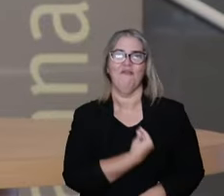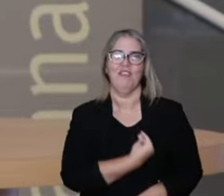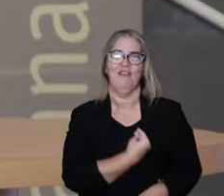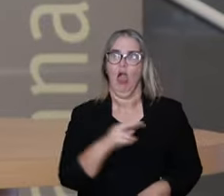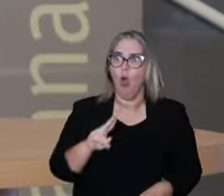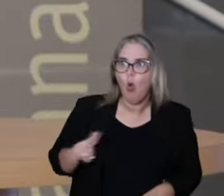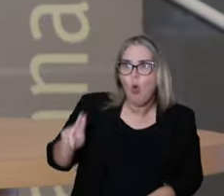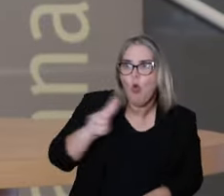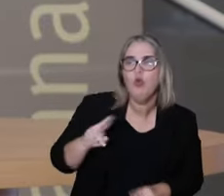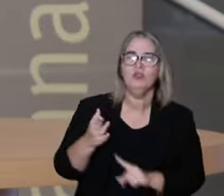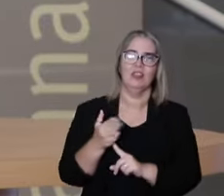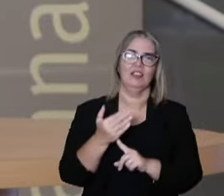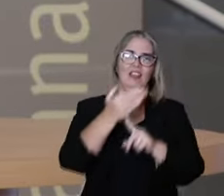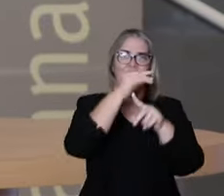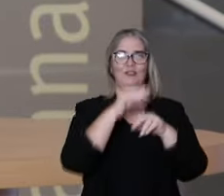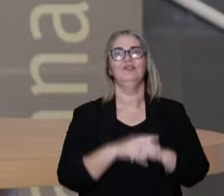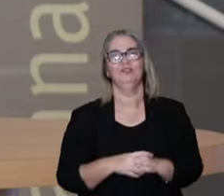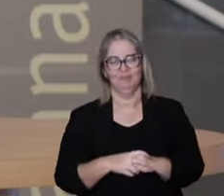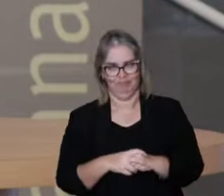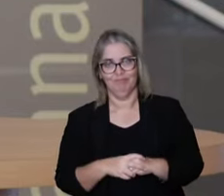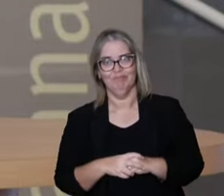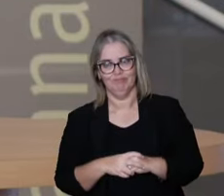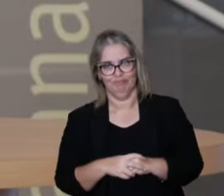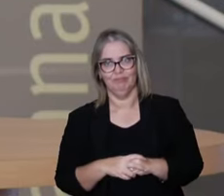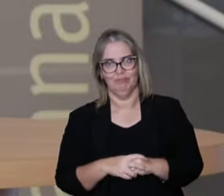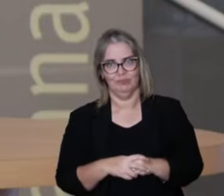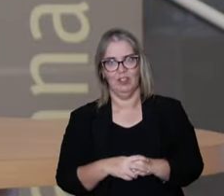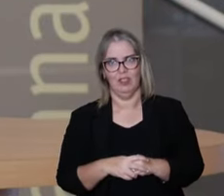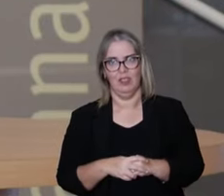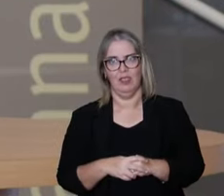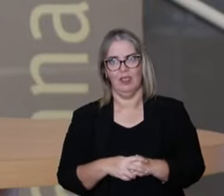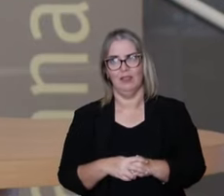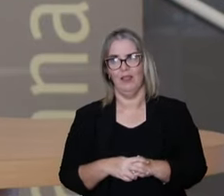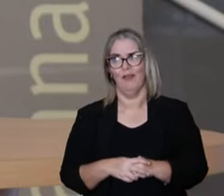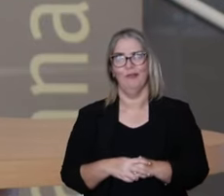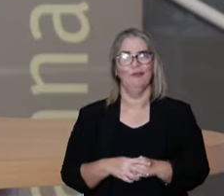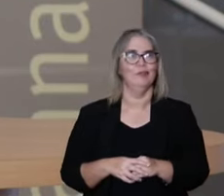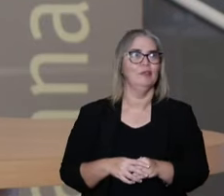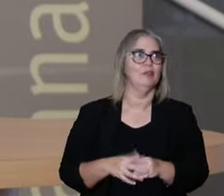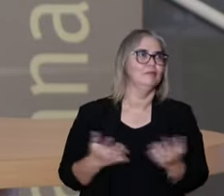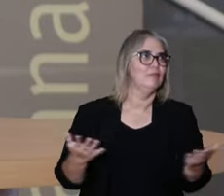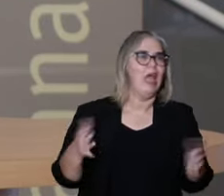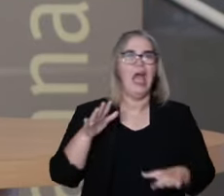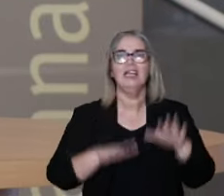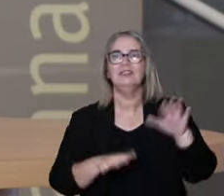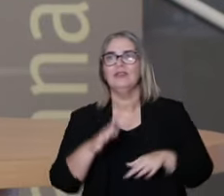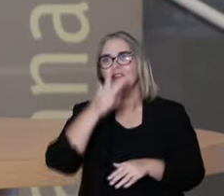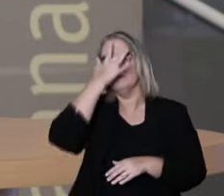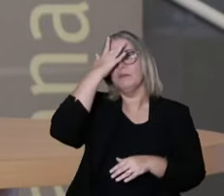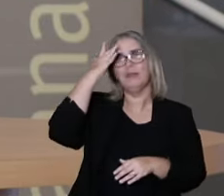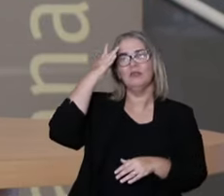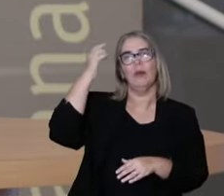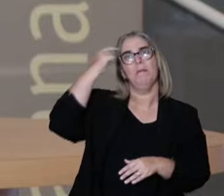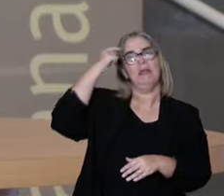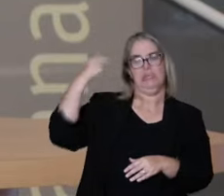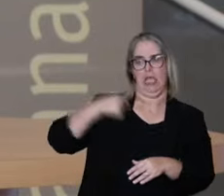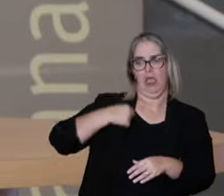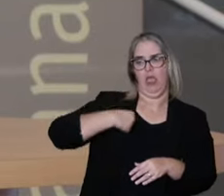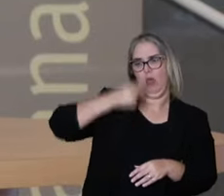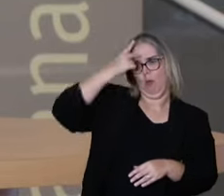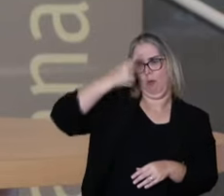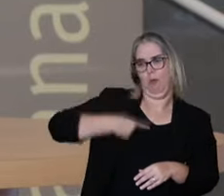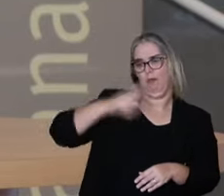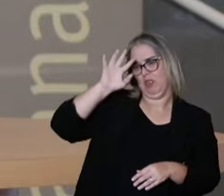and we include people that are sick when sharing decision making.